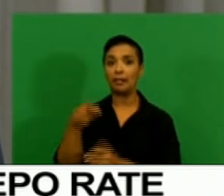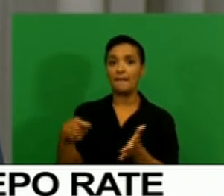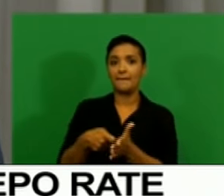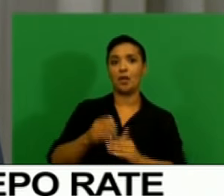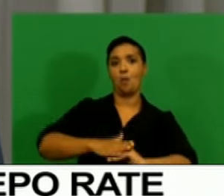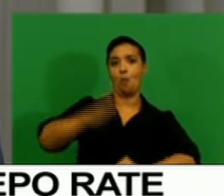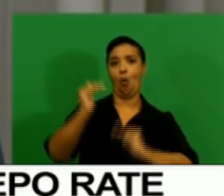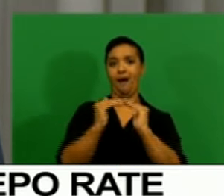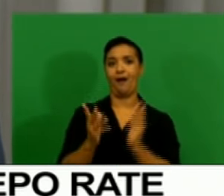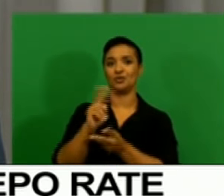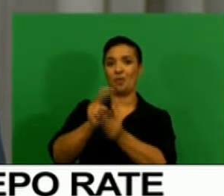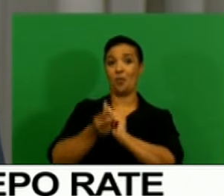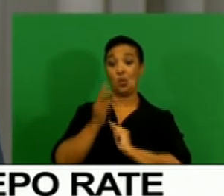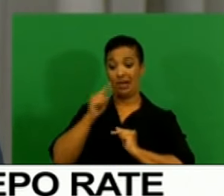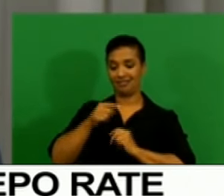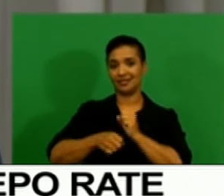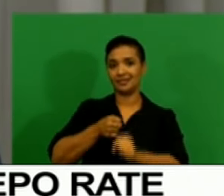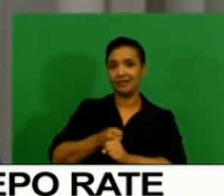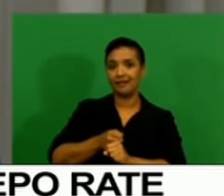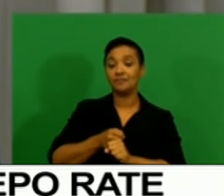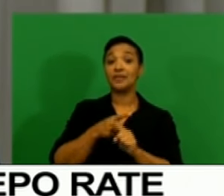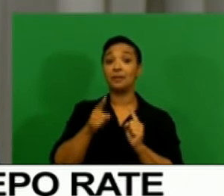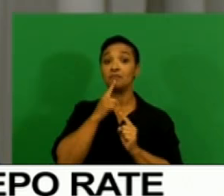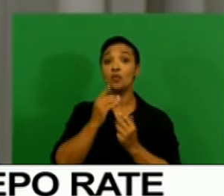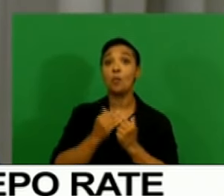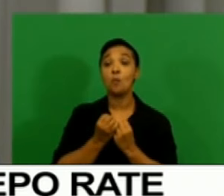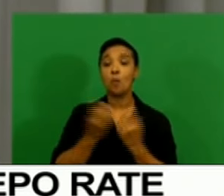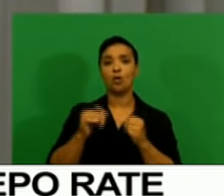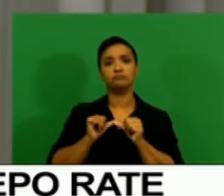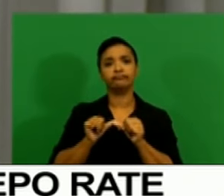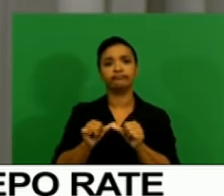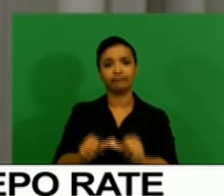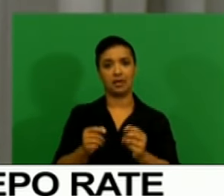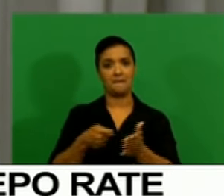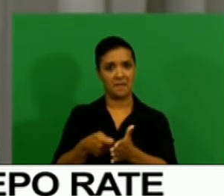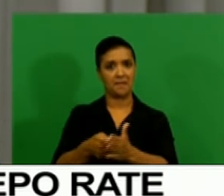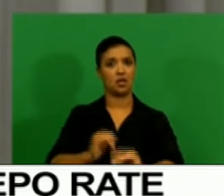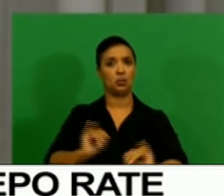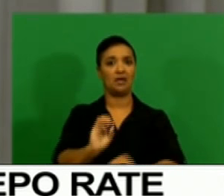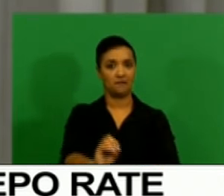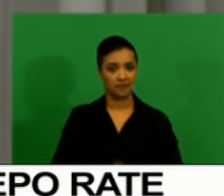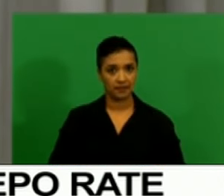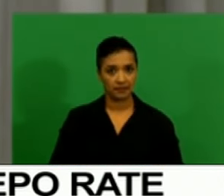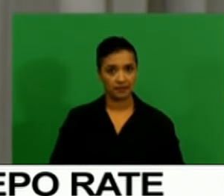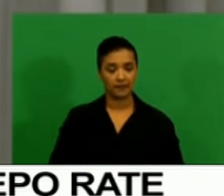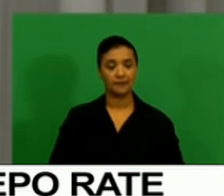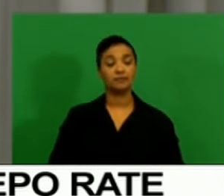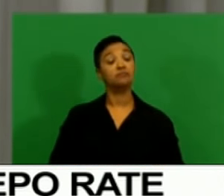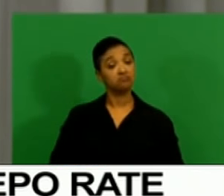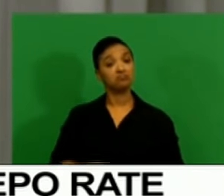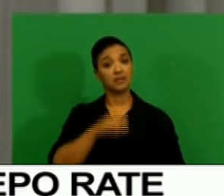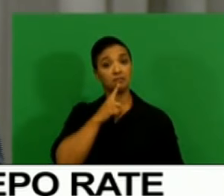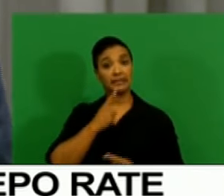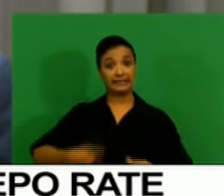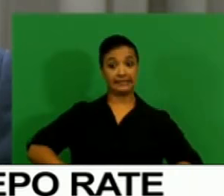since the beginning of the year, whilst equity net sales have continued. This follows persistent net